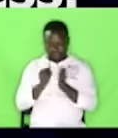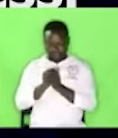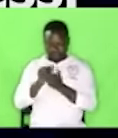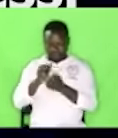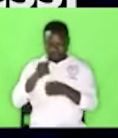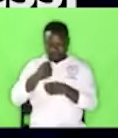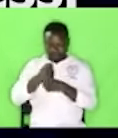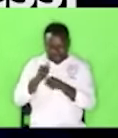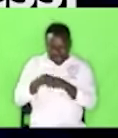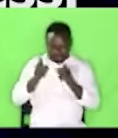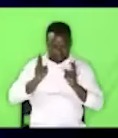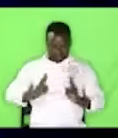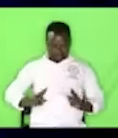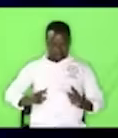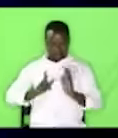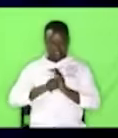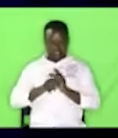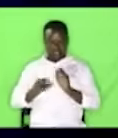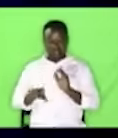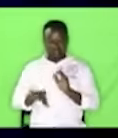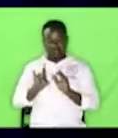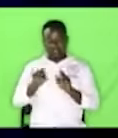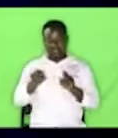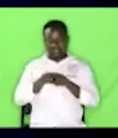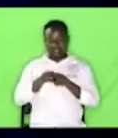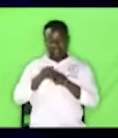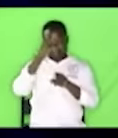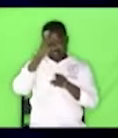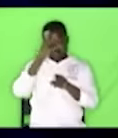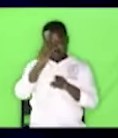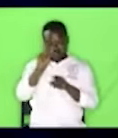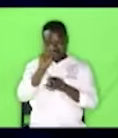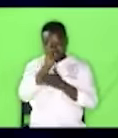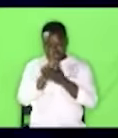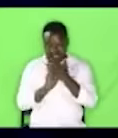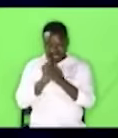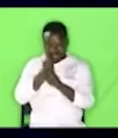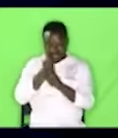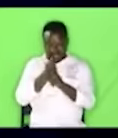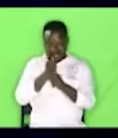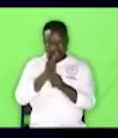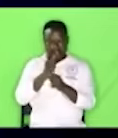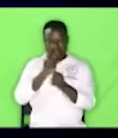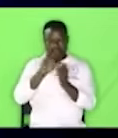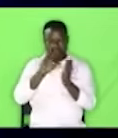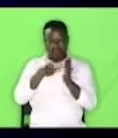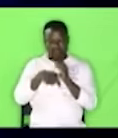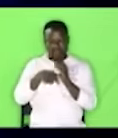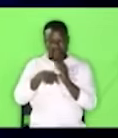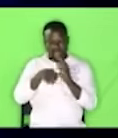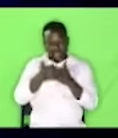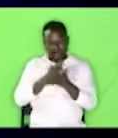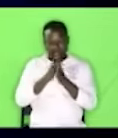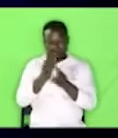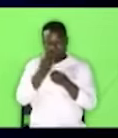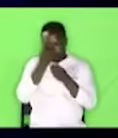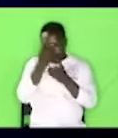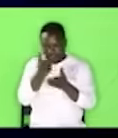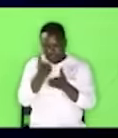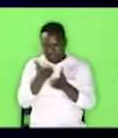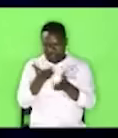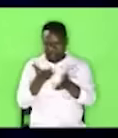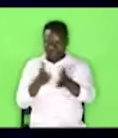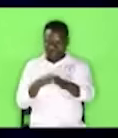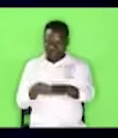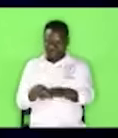and being found in appearance as a man he humbled himself by becoming obedient to death even